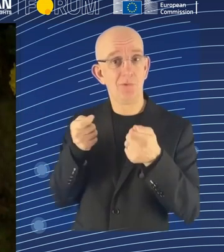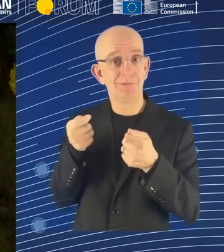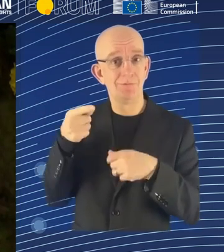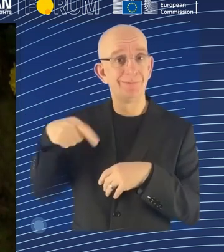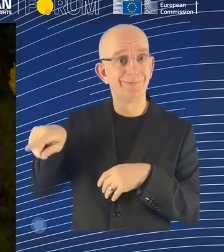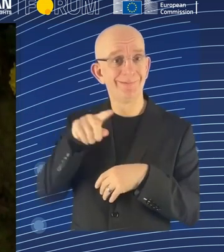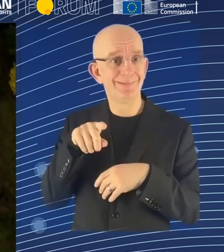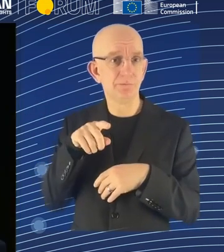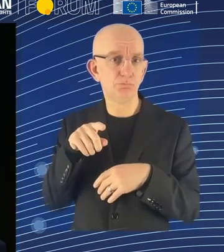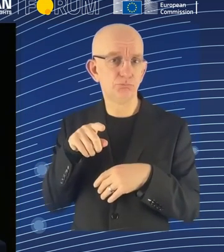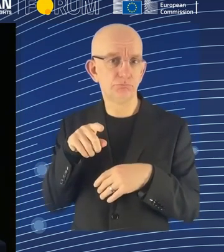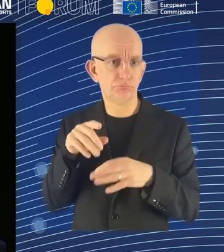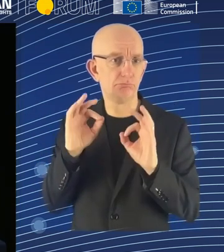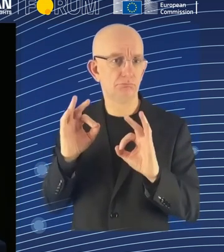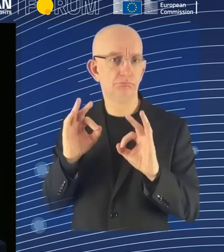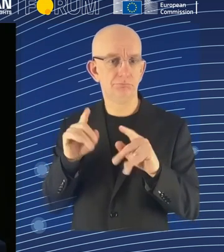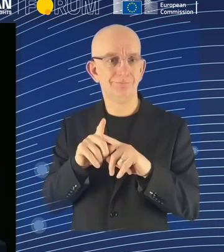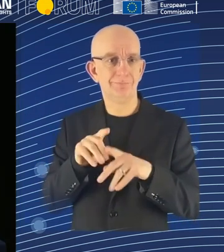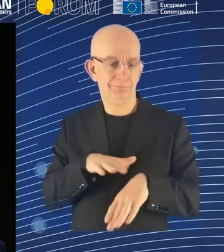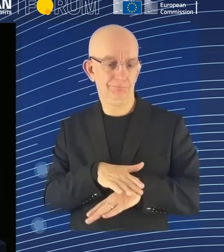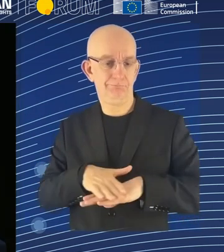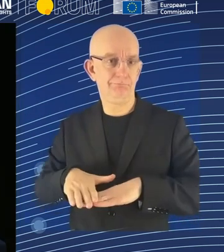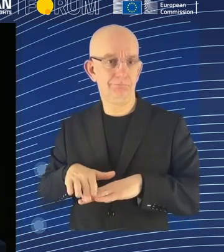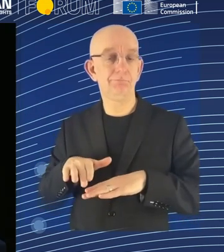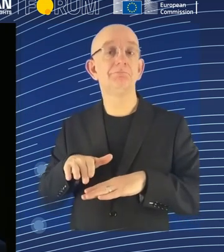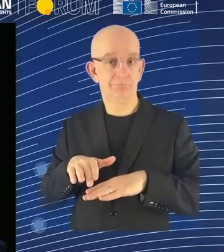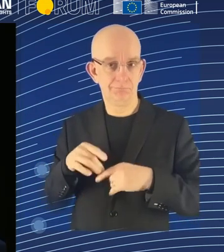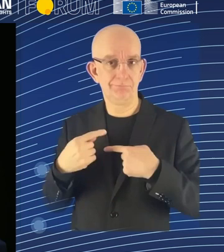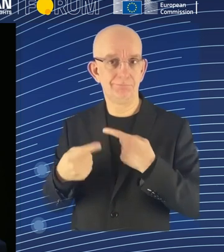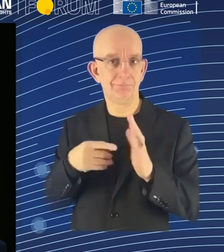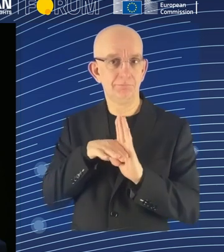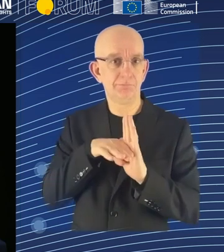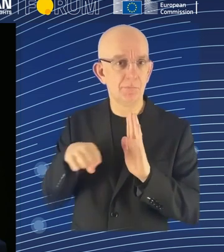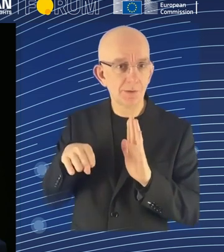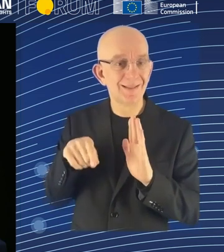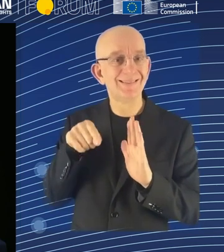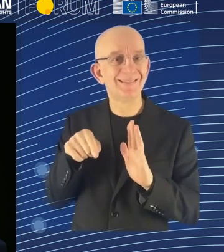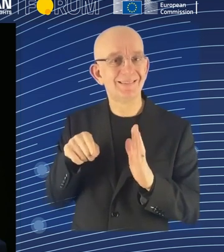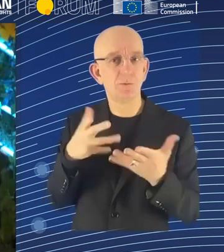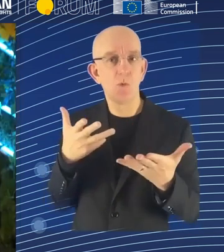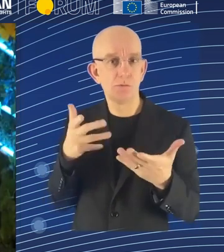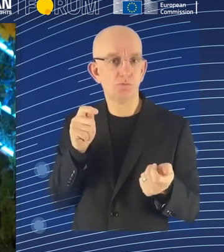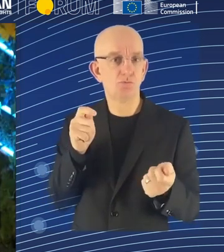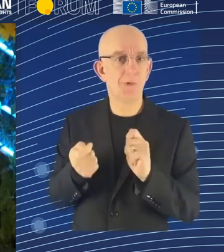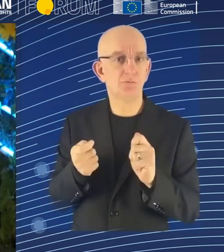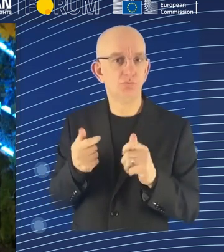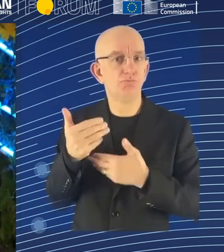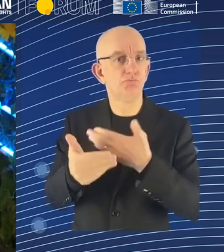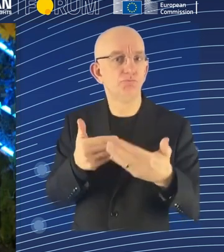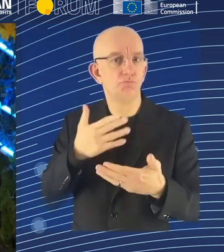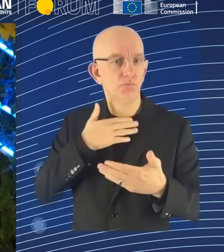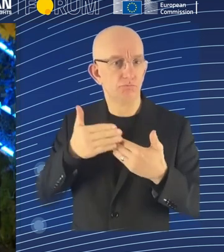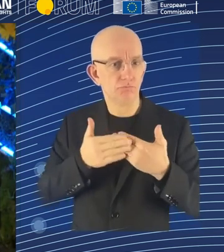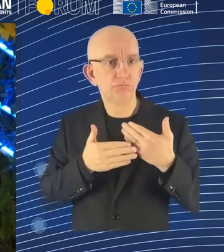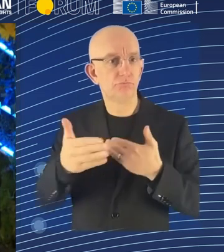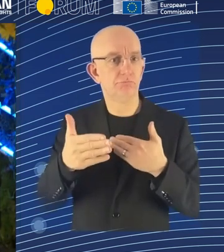legal technical one, I Right, right, right, exactly. Maybe, I mean, it would be interesting to know maybe your opinion on this quickly on the fact that,